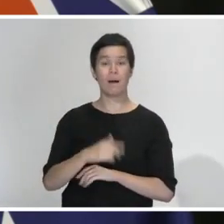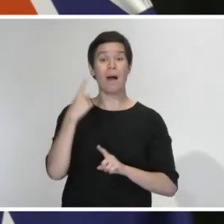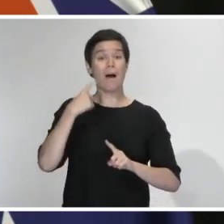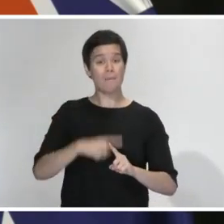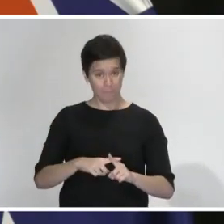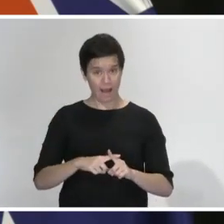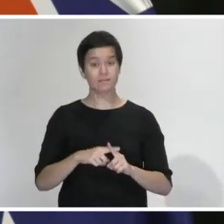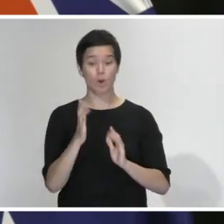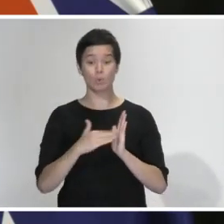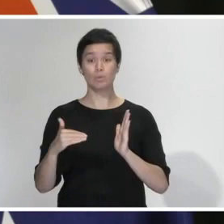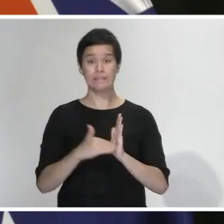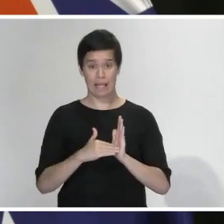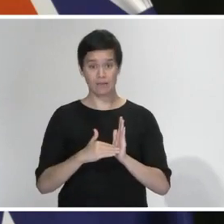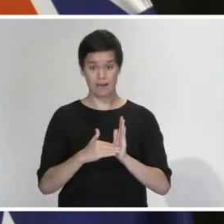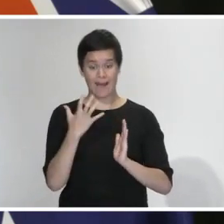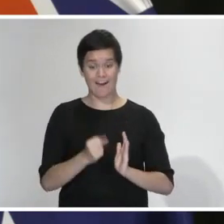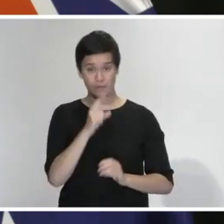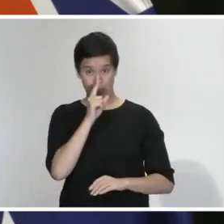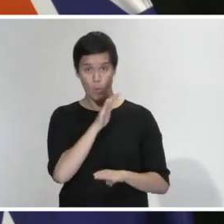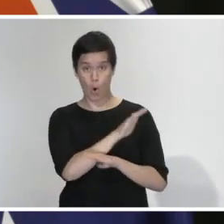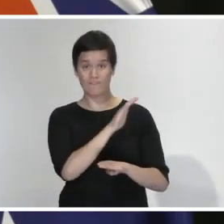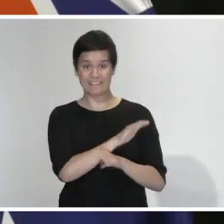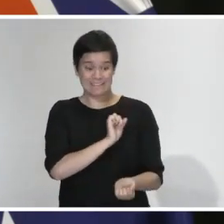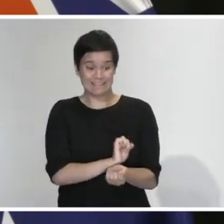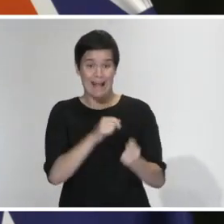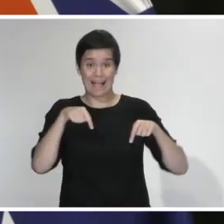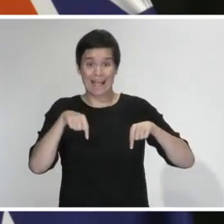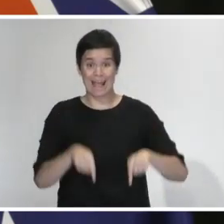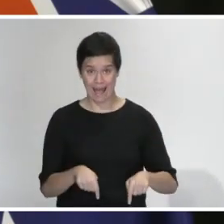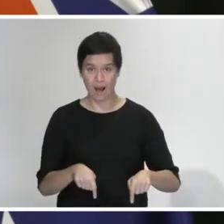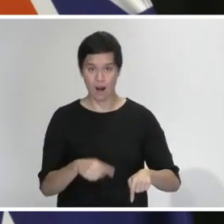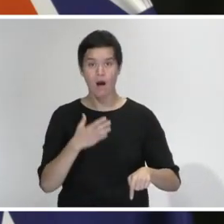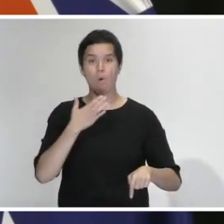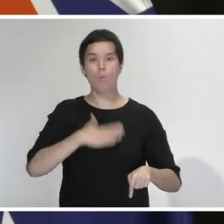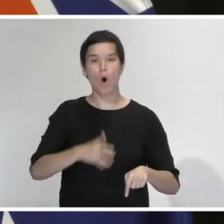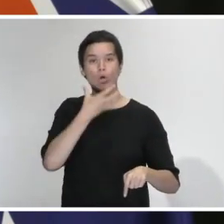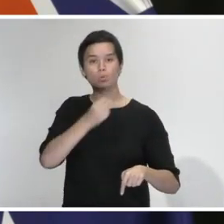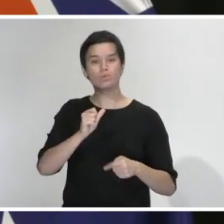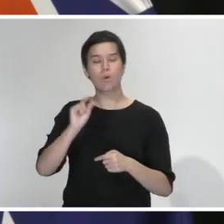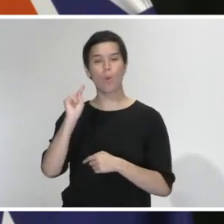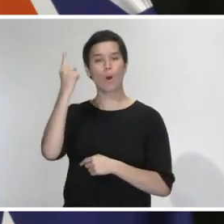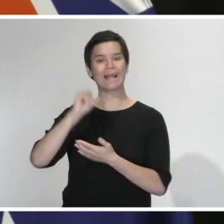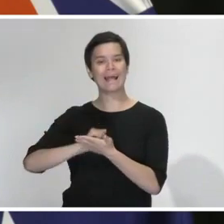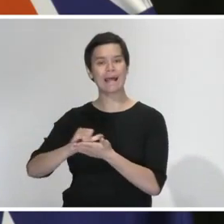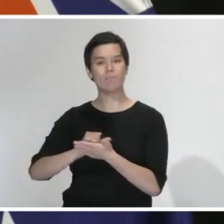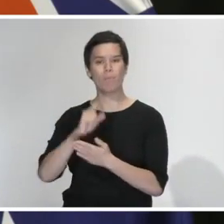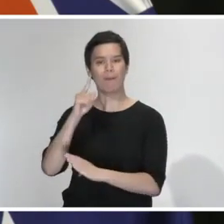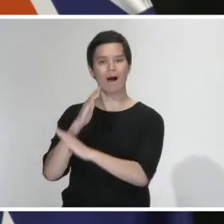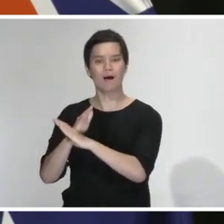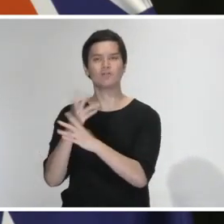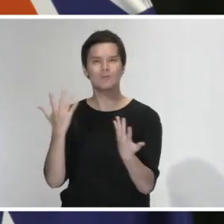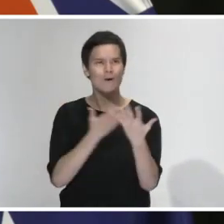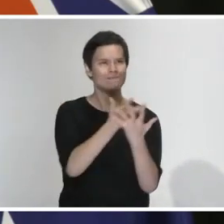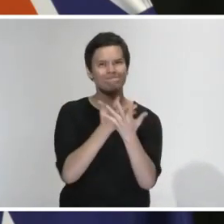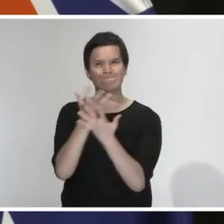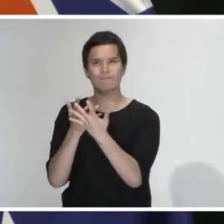foreign governments to allow their nationals to transit through Auckland. I note that while this is a welcome development